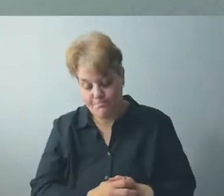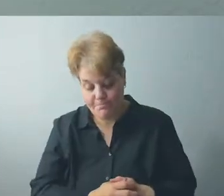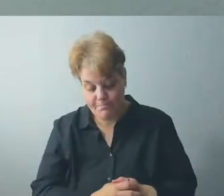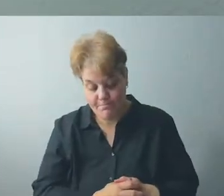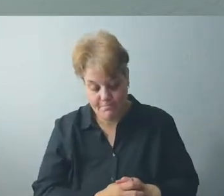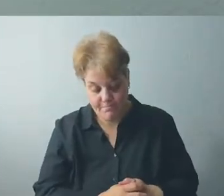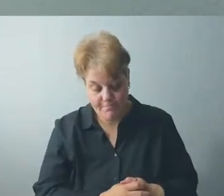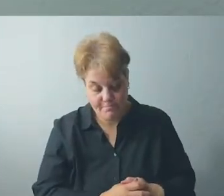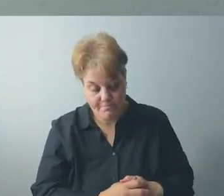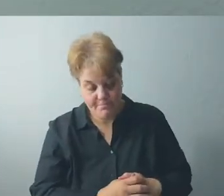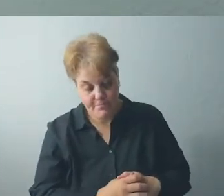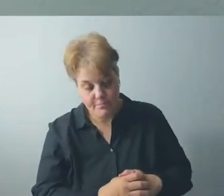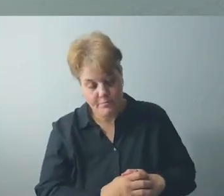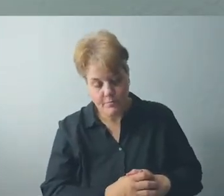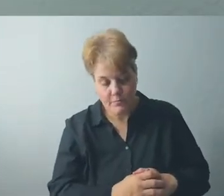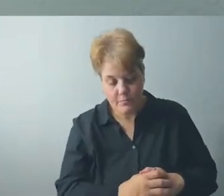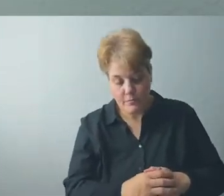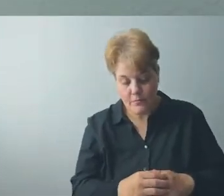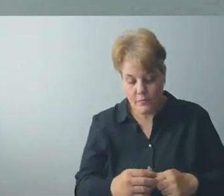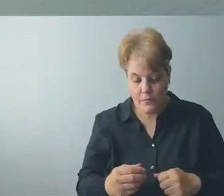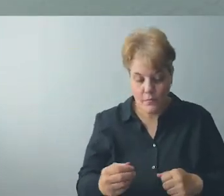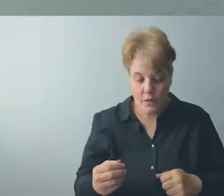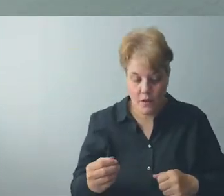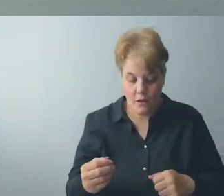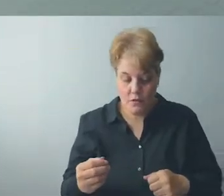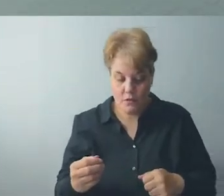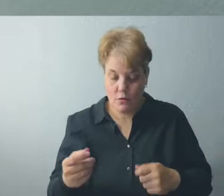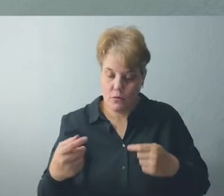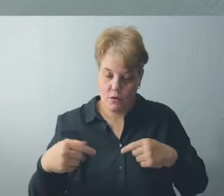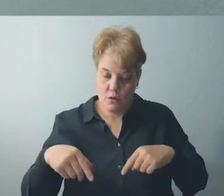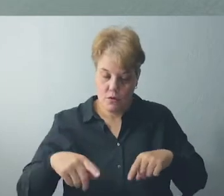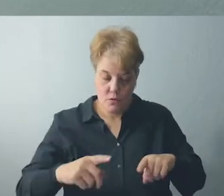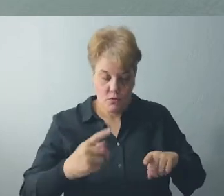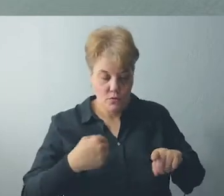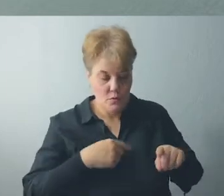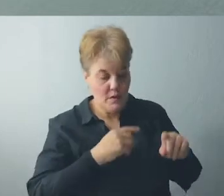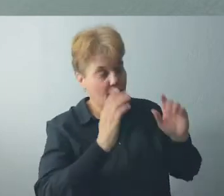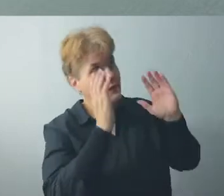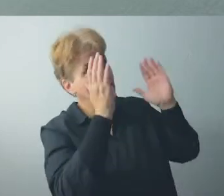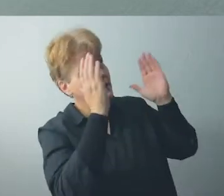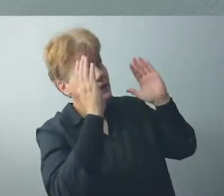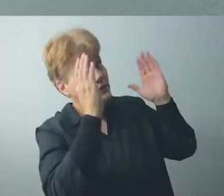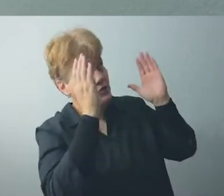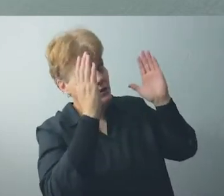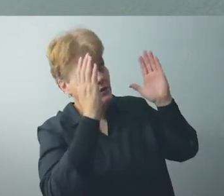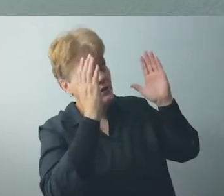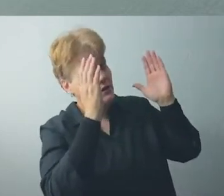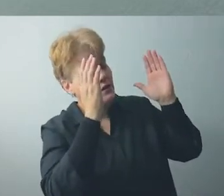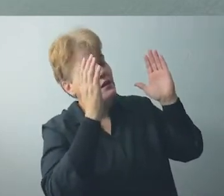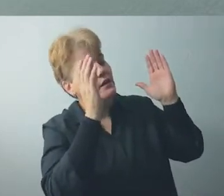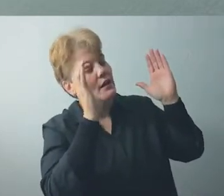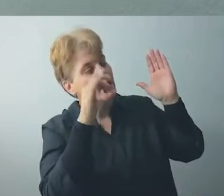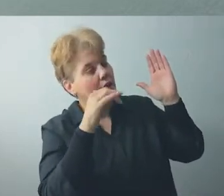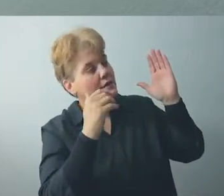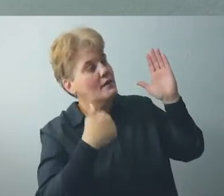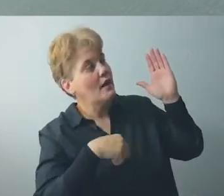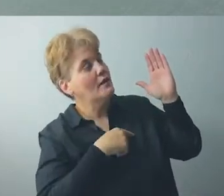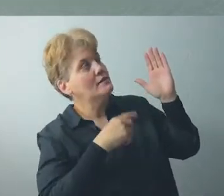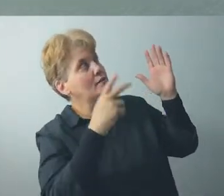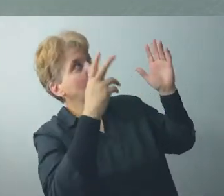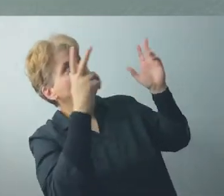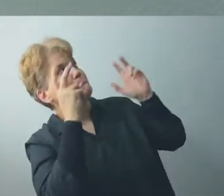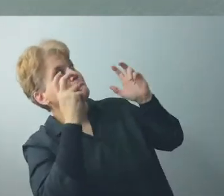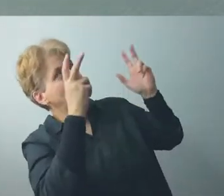prayer is not just talking to God. It's also listening to God. That's what we call meditation. I've also discovered